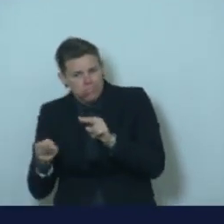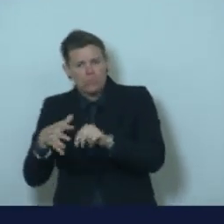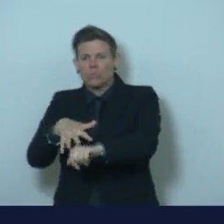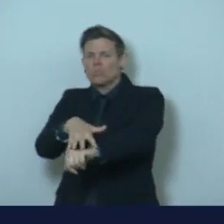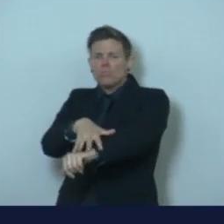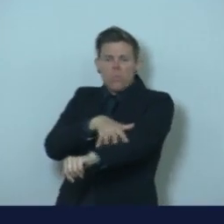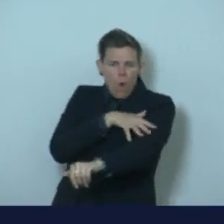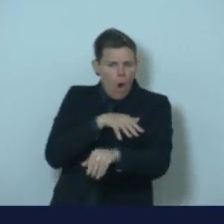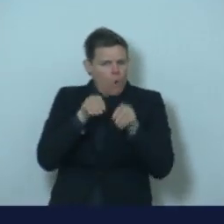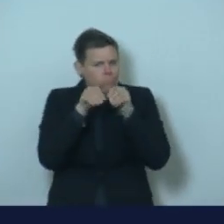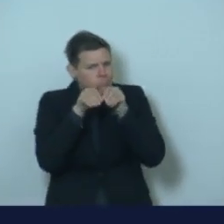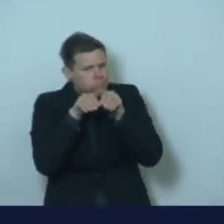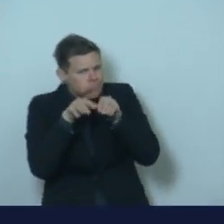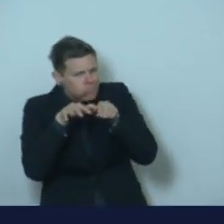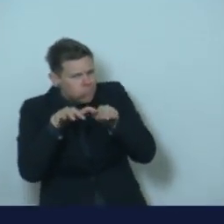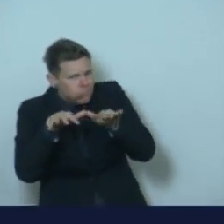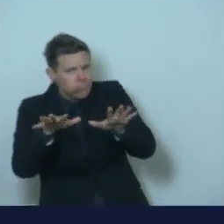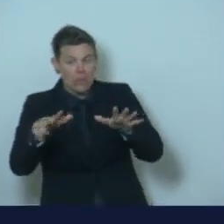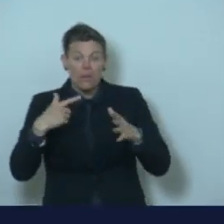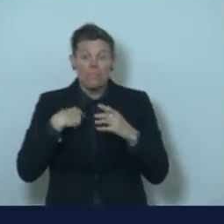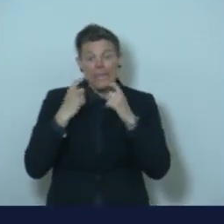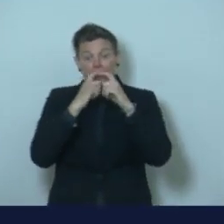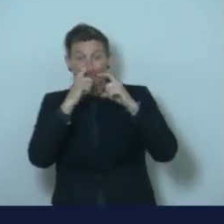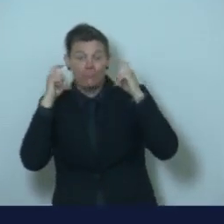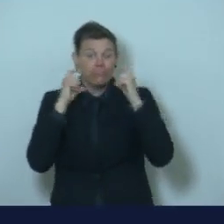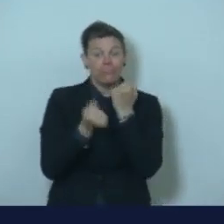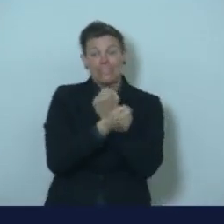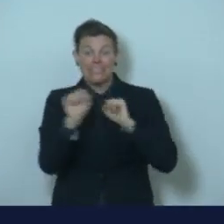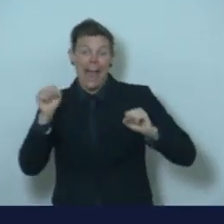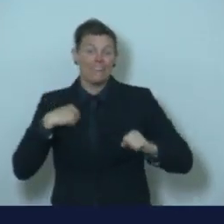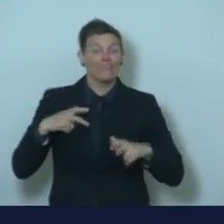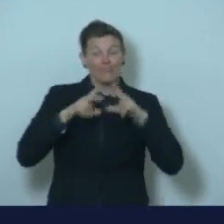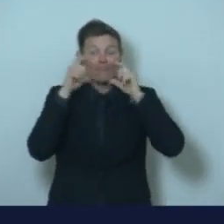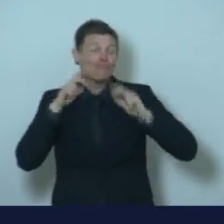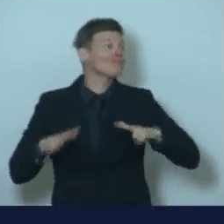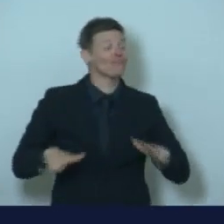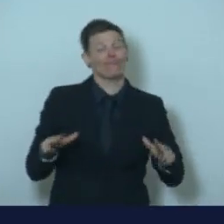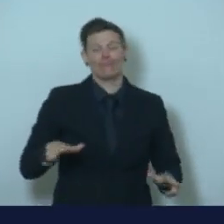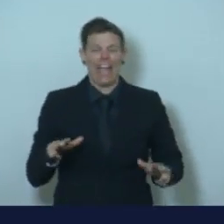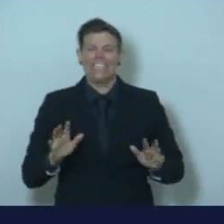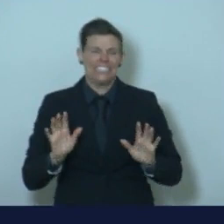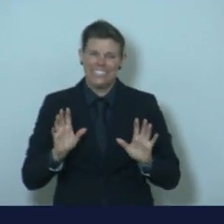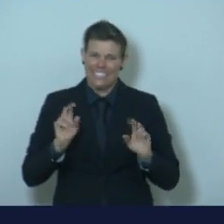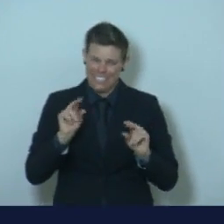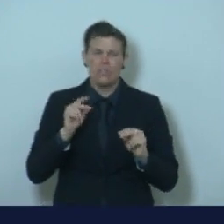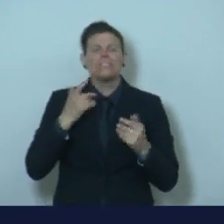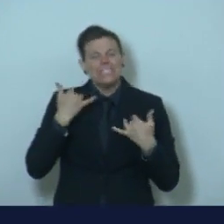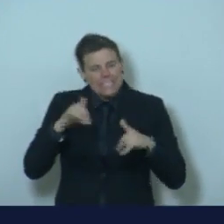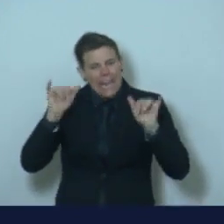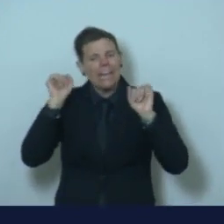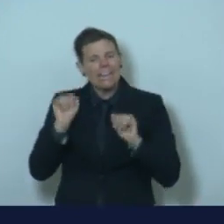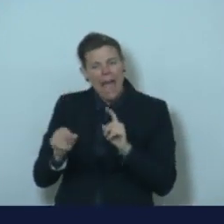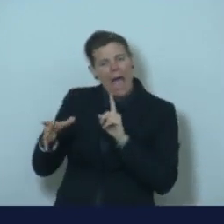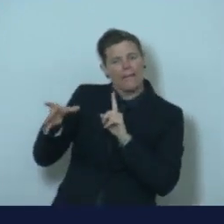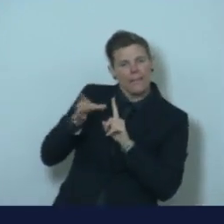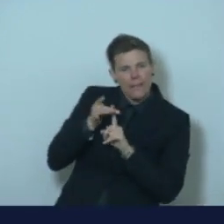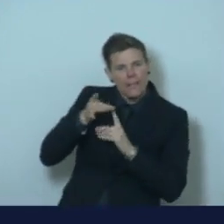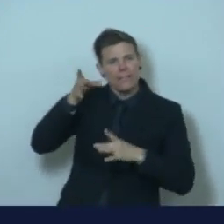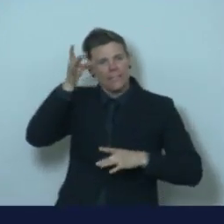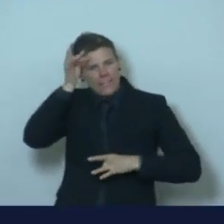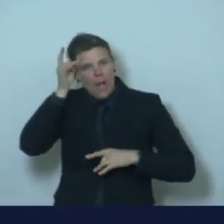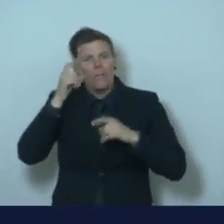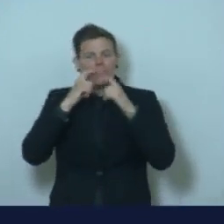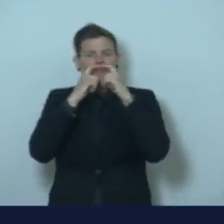that you can't give the virus and that you can't get the virus because it's not a respirator type mask, but it really